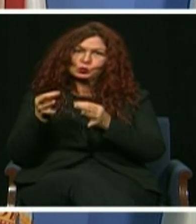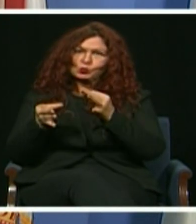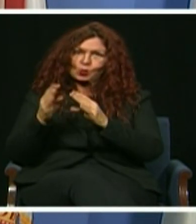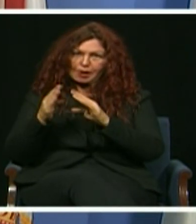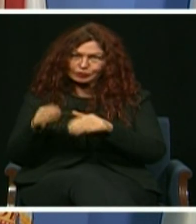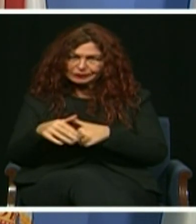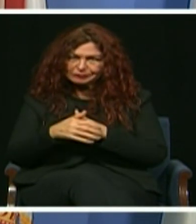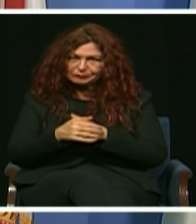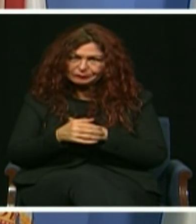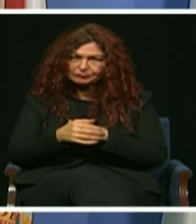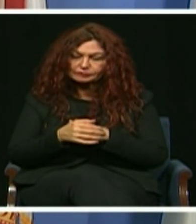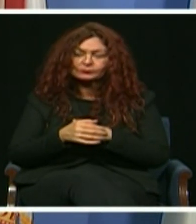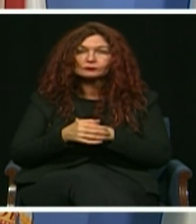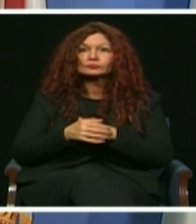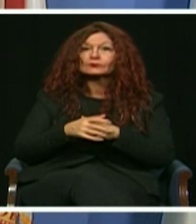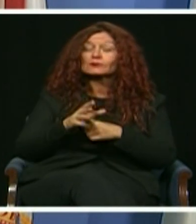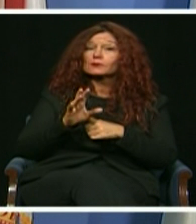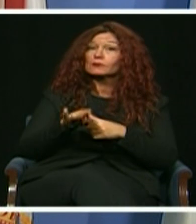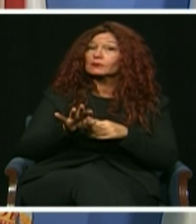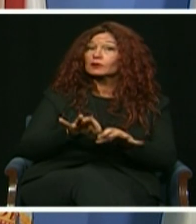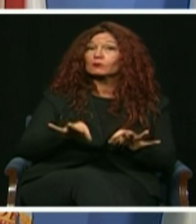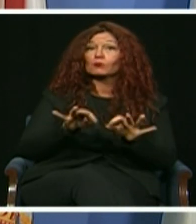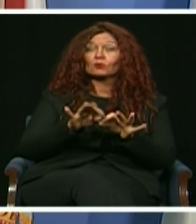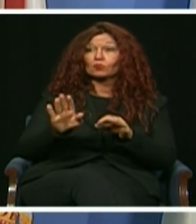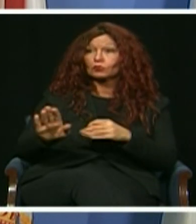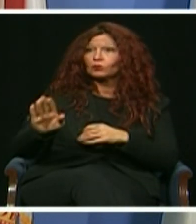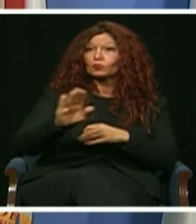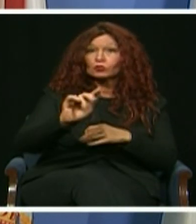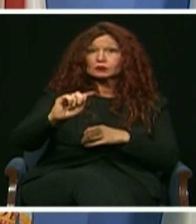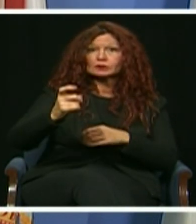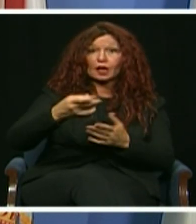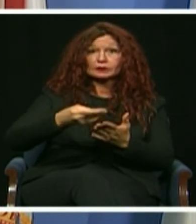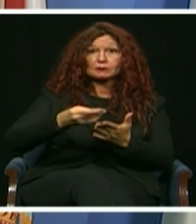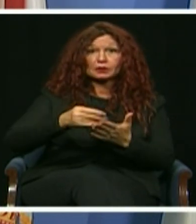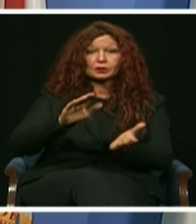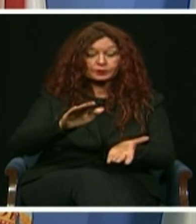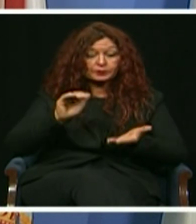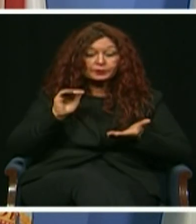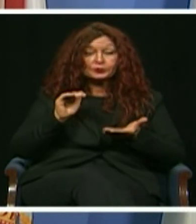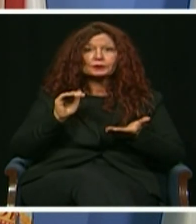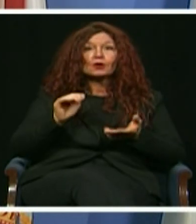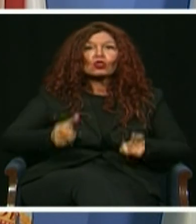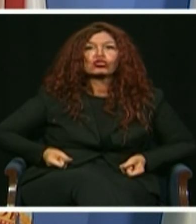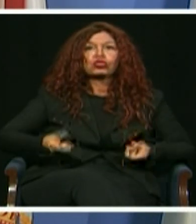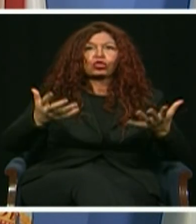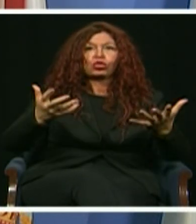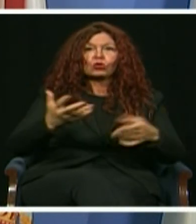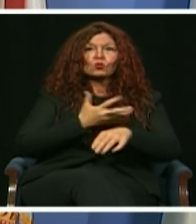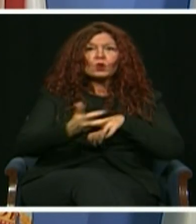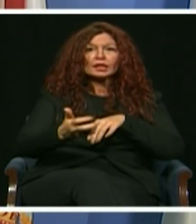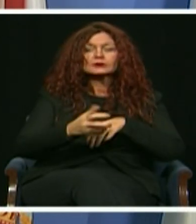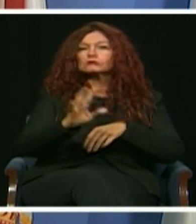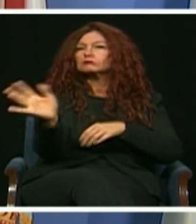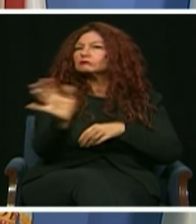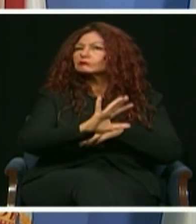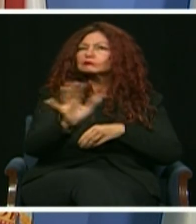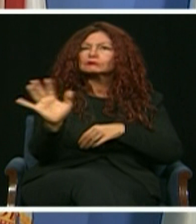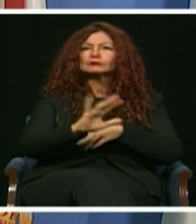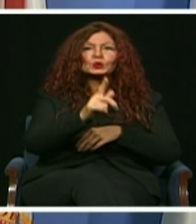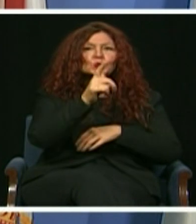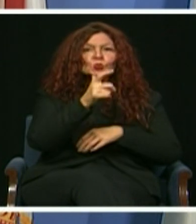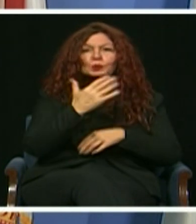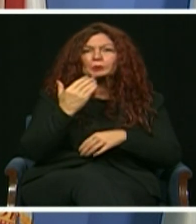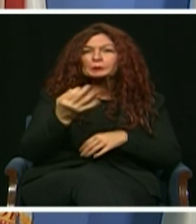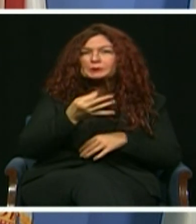-Dade County uses hard-earned taxpayer dollars wisely, we can count on Chairman Jose Pepe Diaz and Commissioner Joe